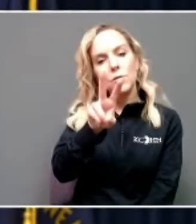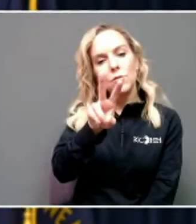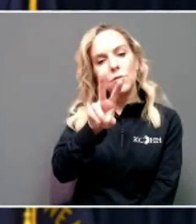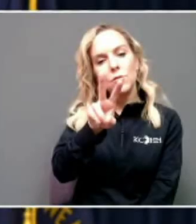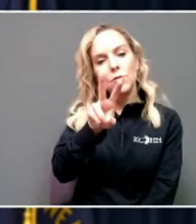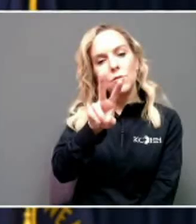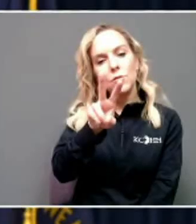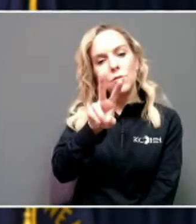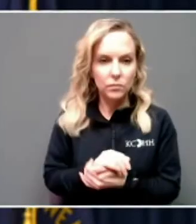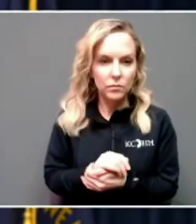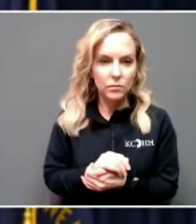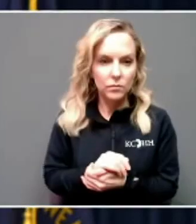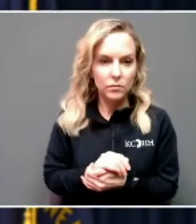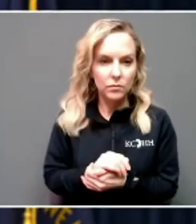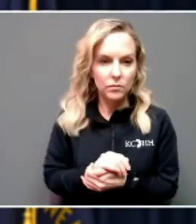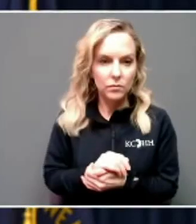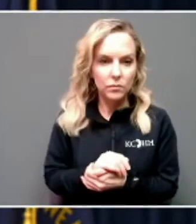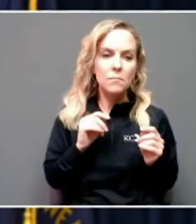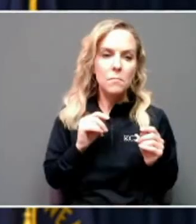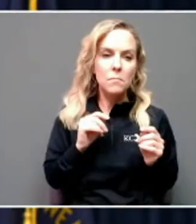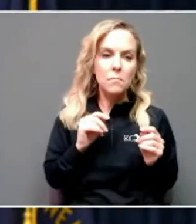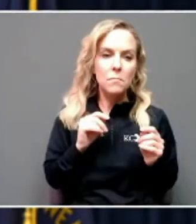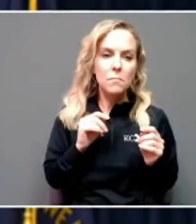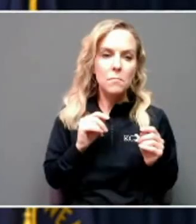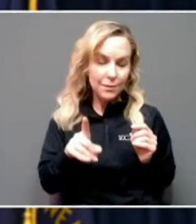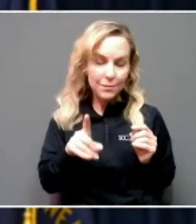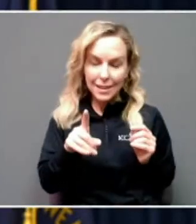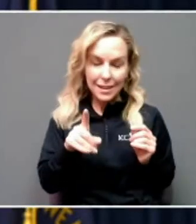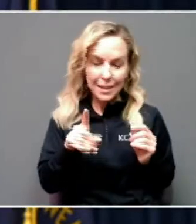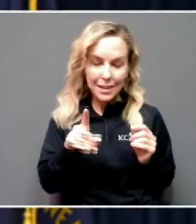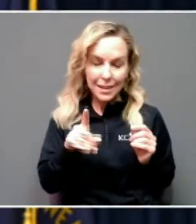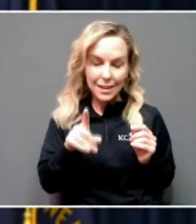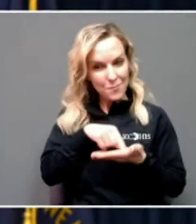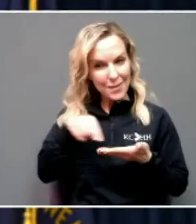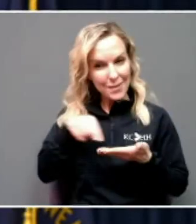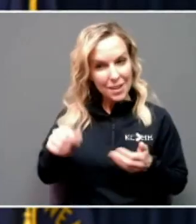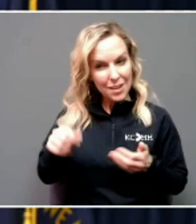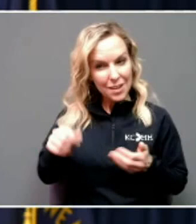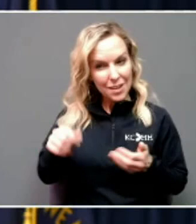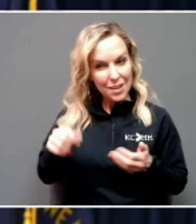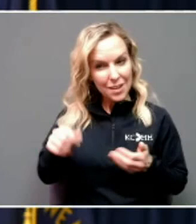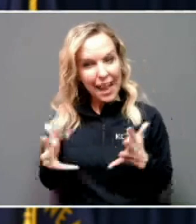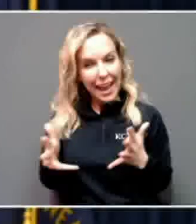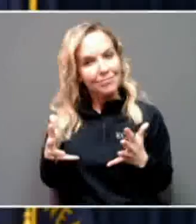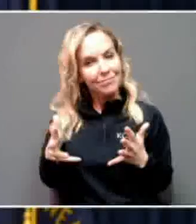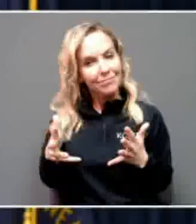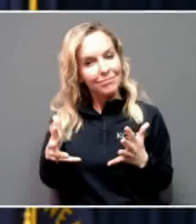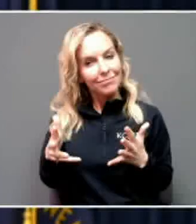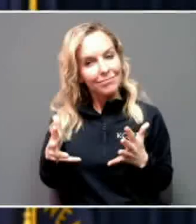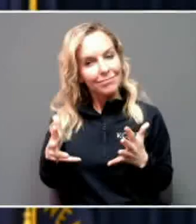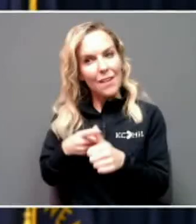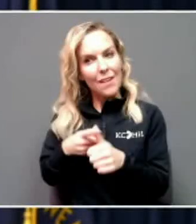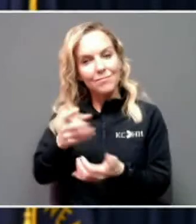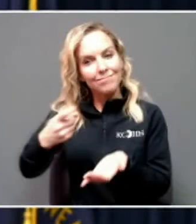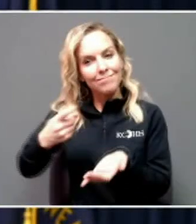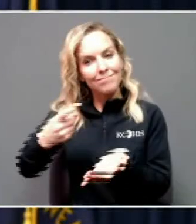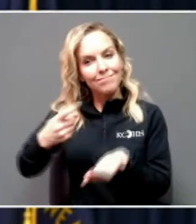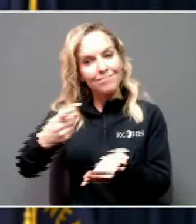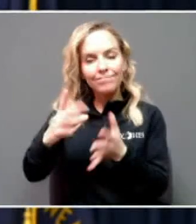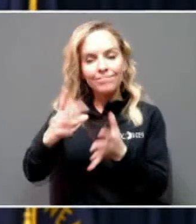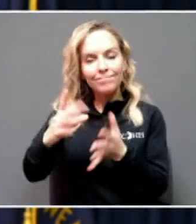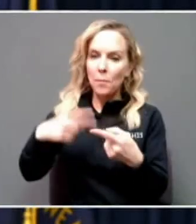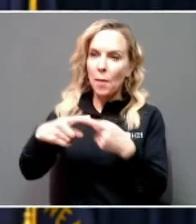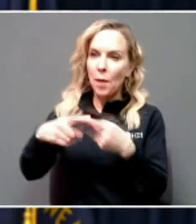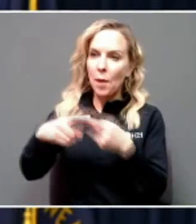And it wouldn't be a week in this state without needing to talk to you about weather or a concern that we